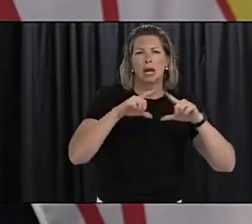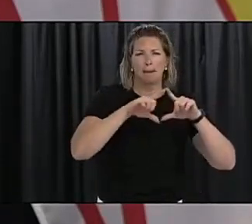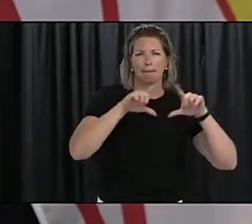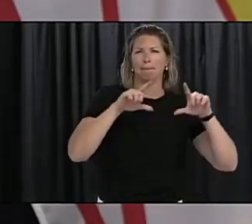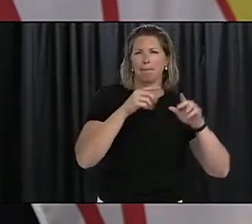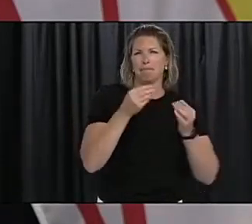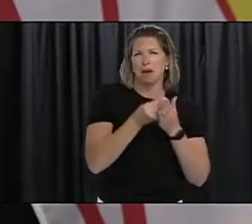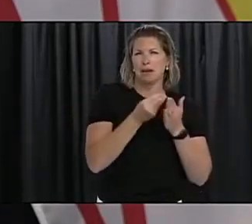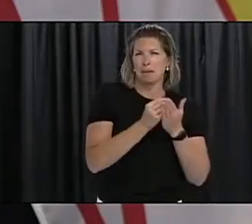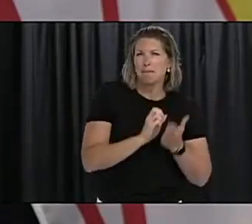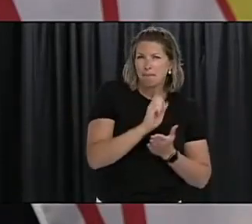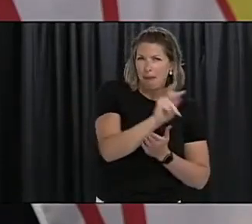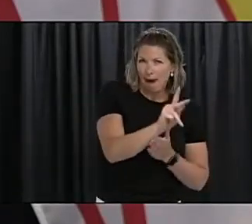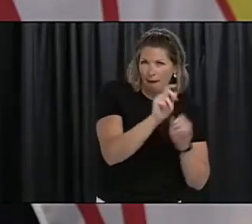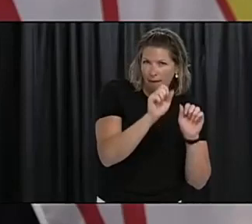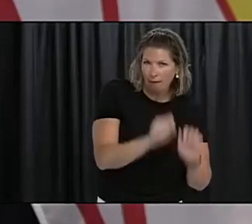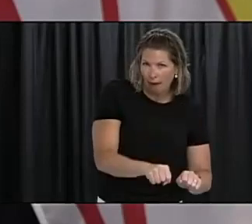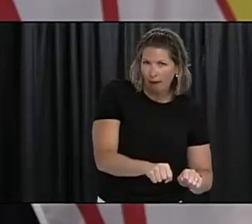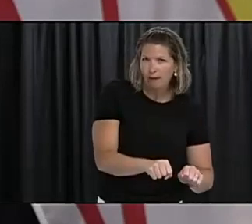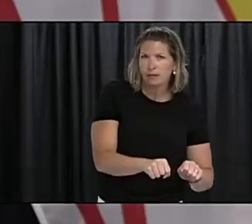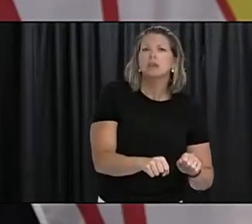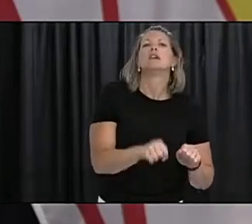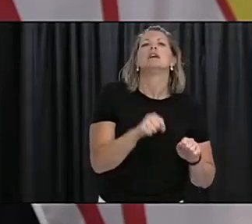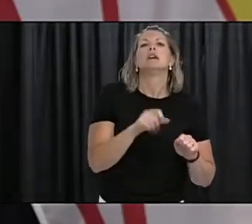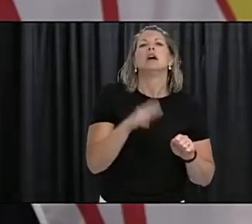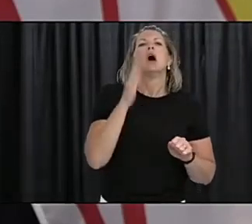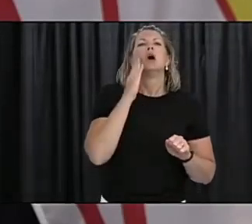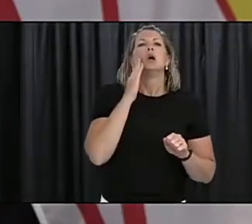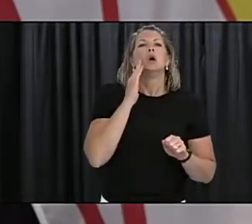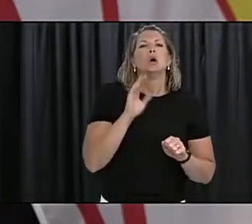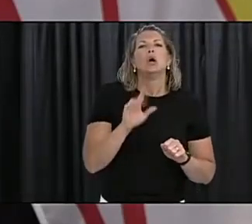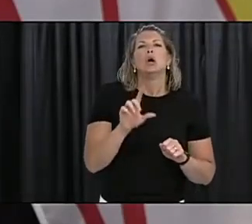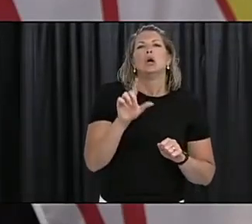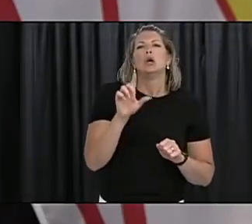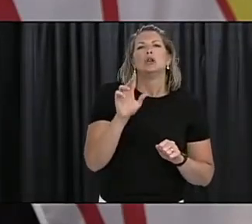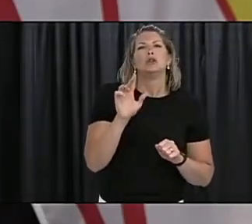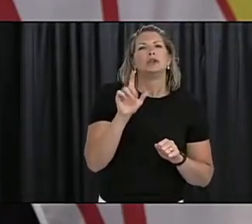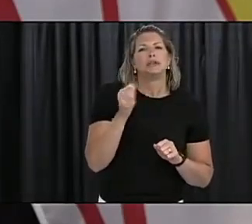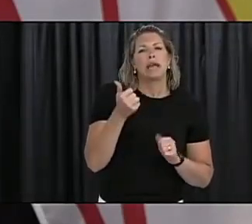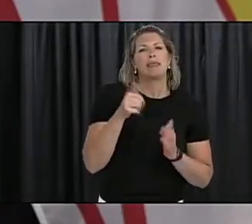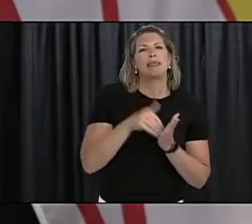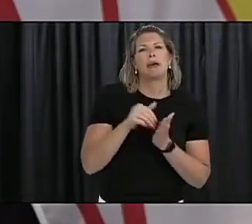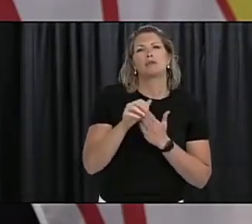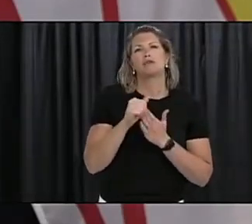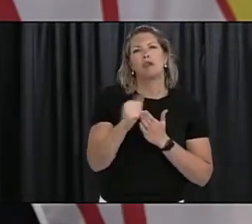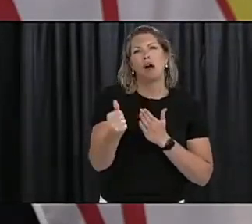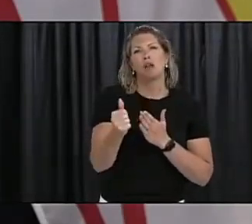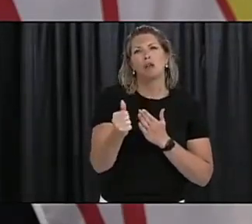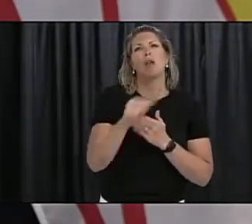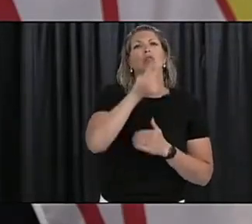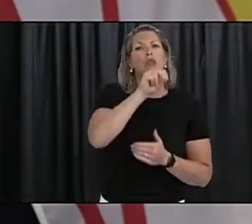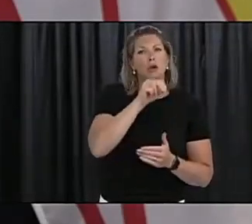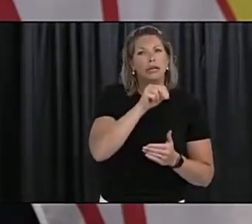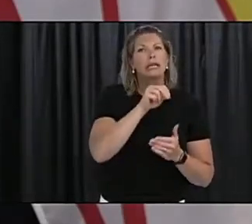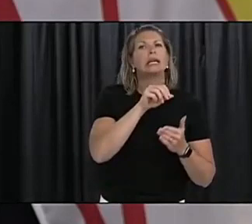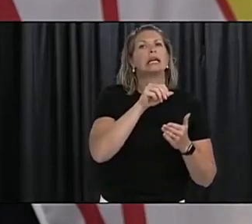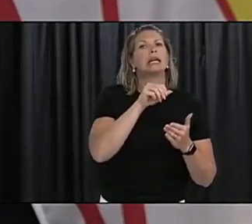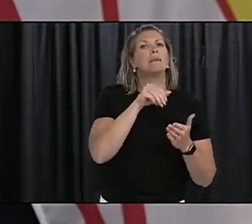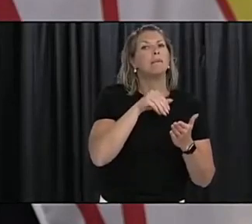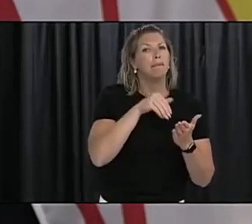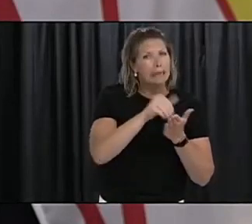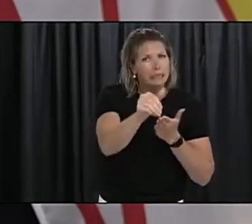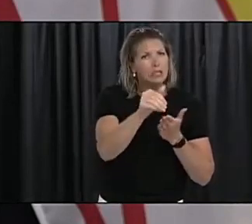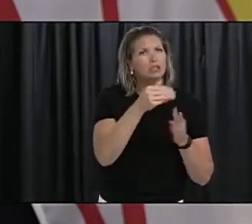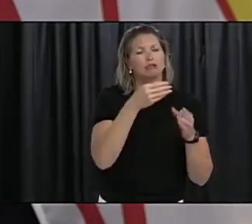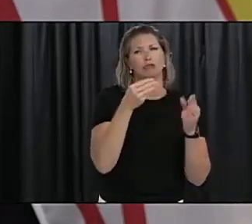and a $10,000 rebate for new home construction. We've received over 2,600 applications, so this